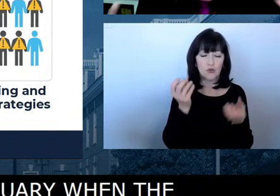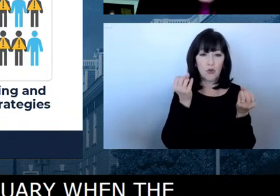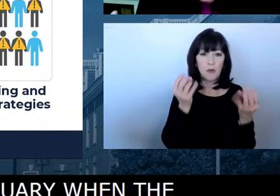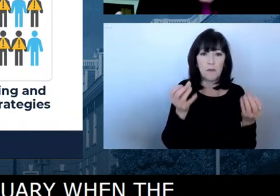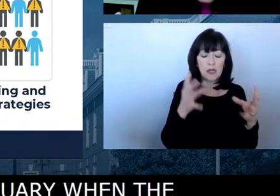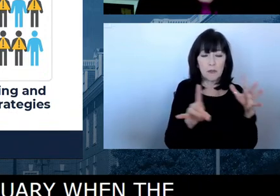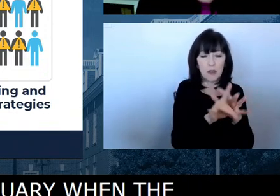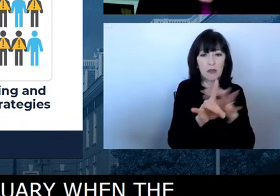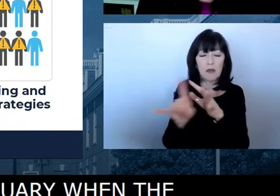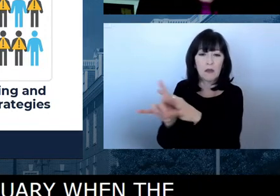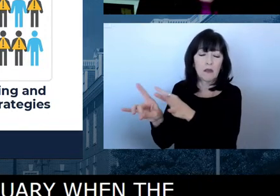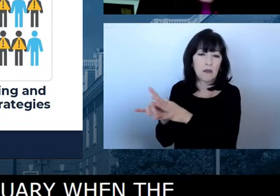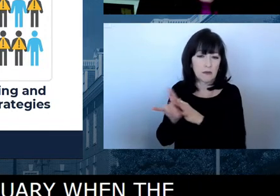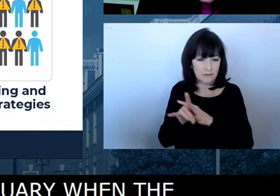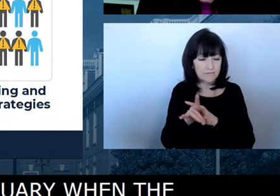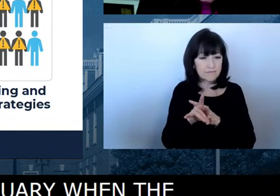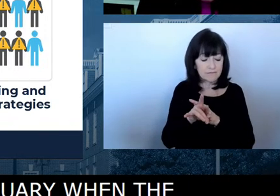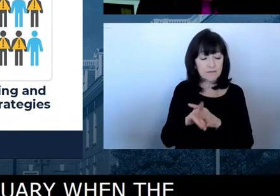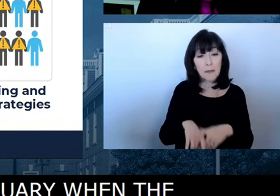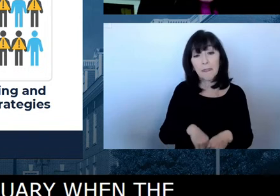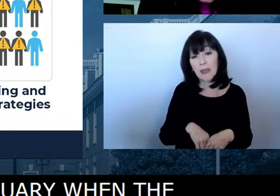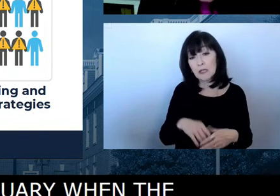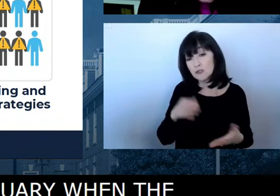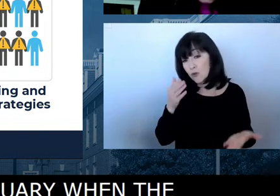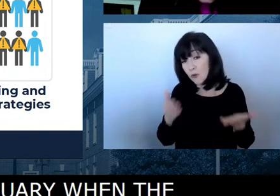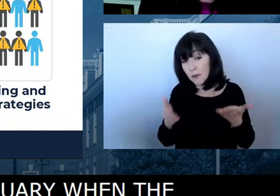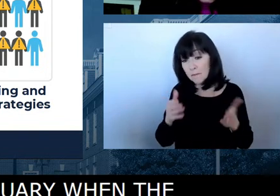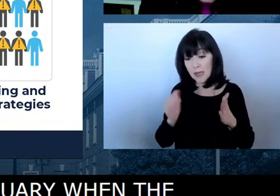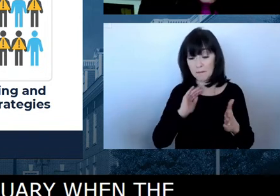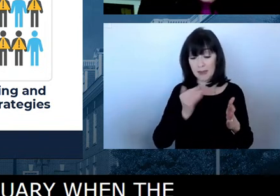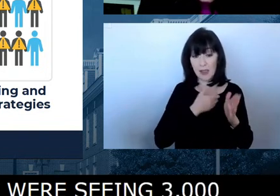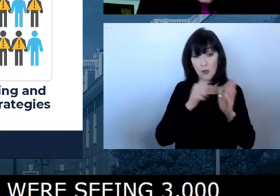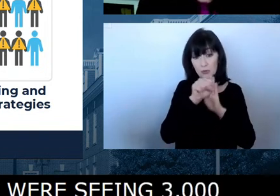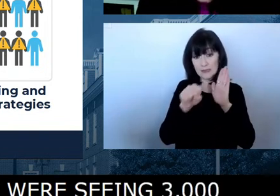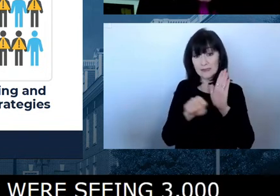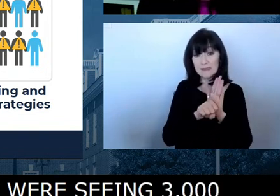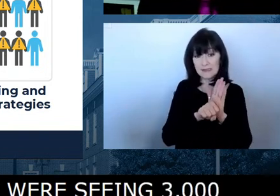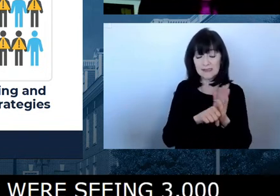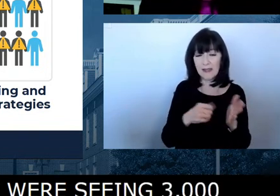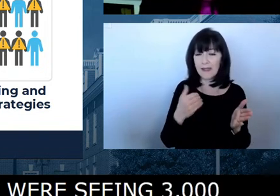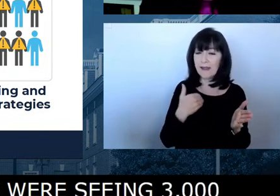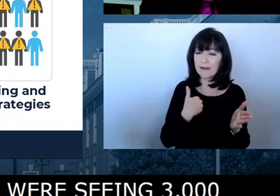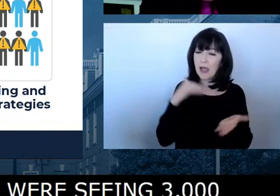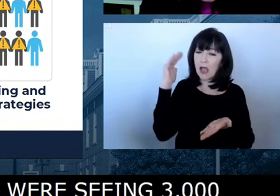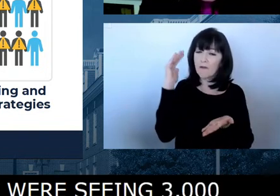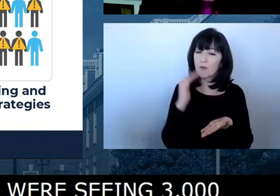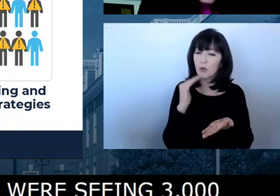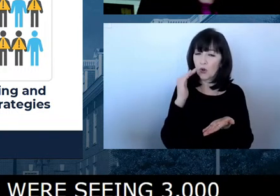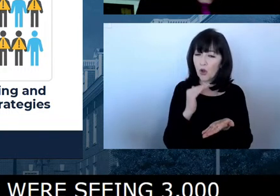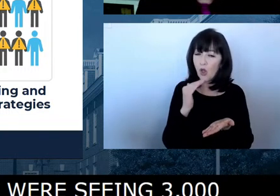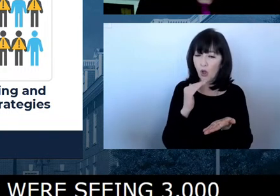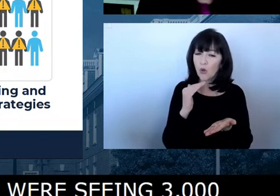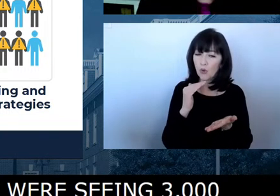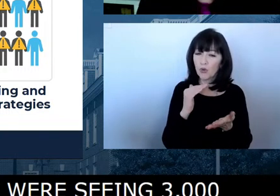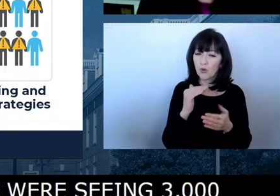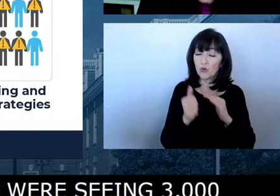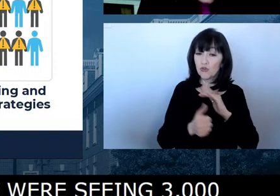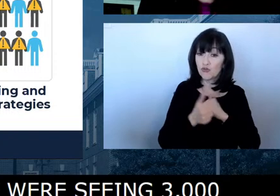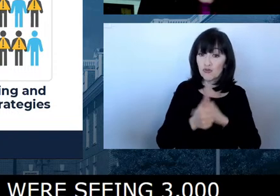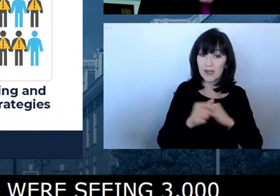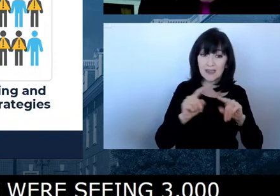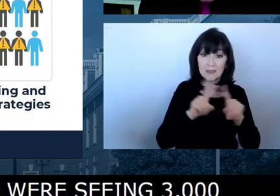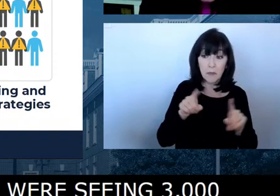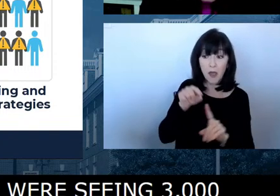So on a statewide level, the risk might be lower, but somebody who has cancer, who has multiple underlying